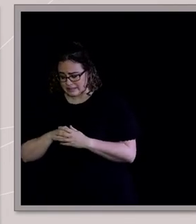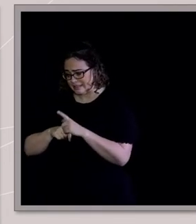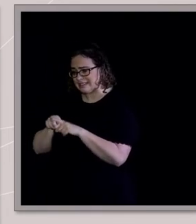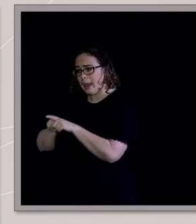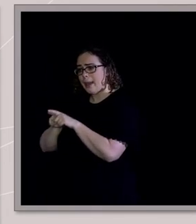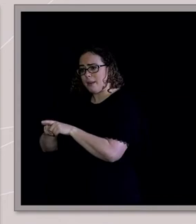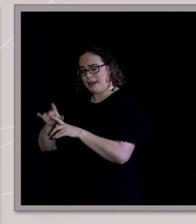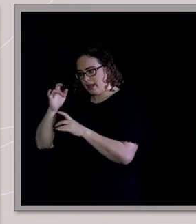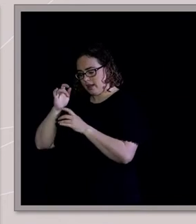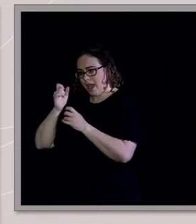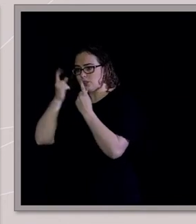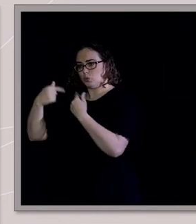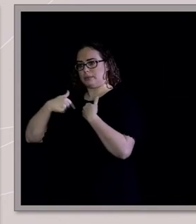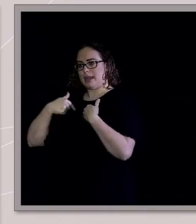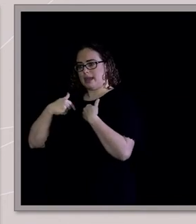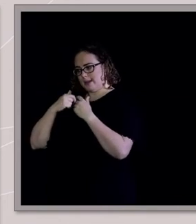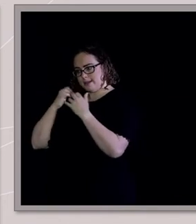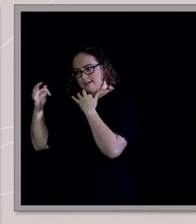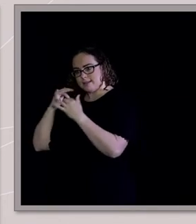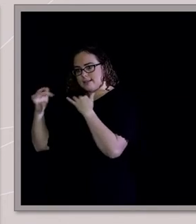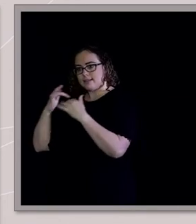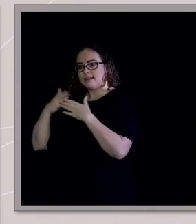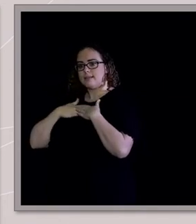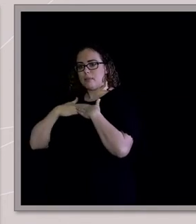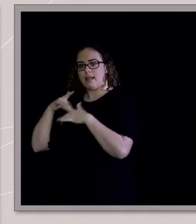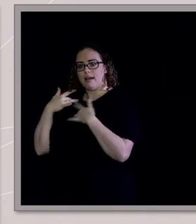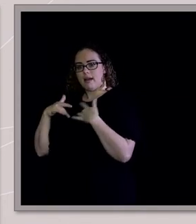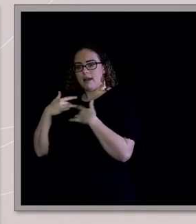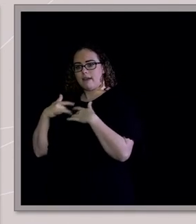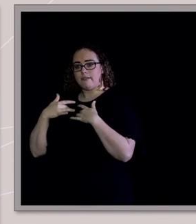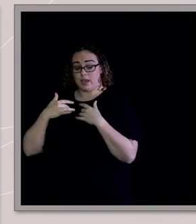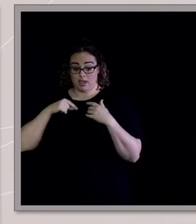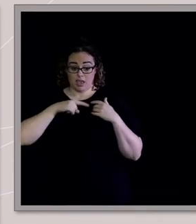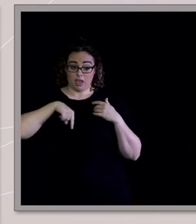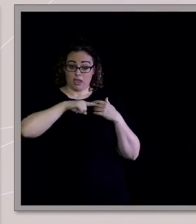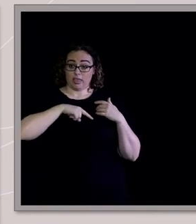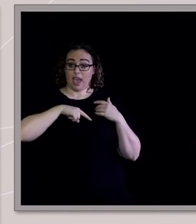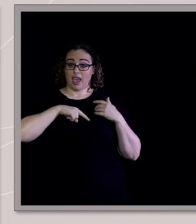years, everyone else found their truth and left as well. And look at this.